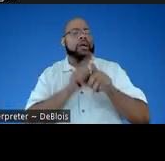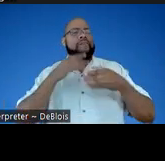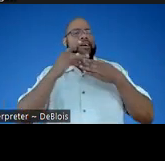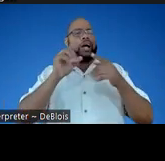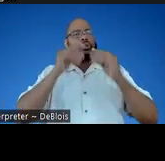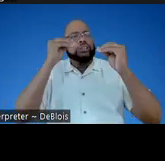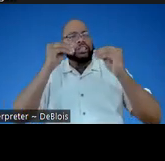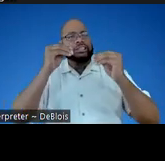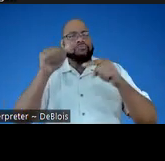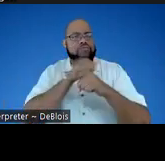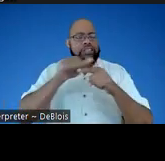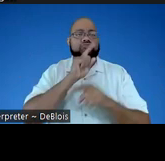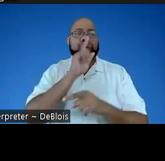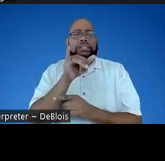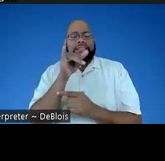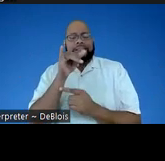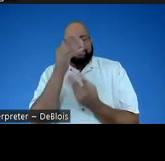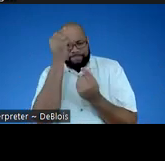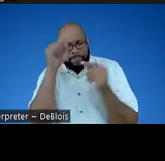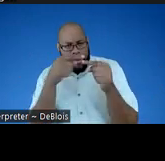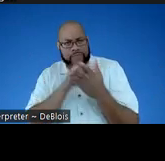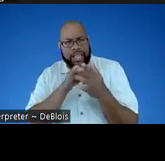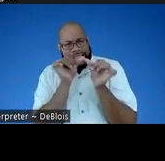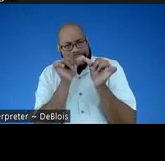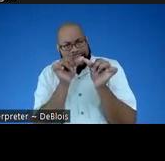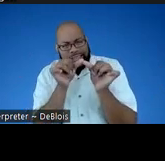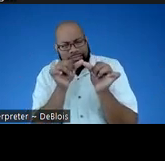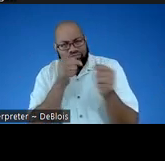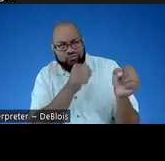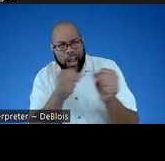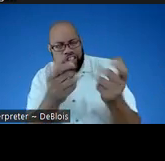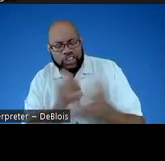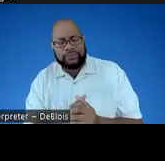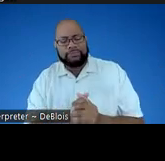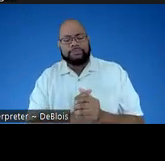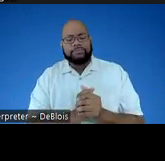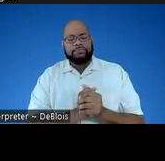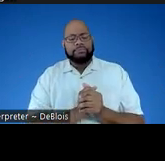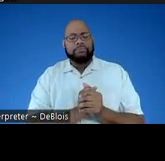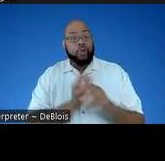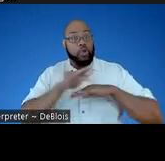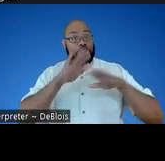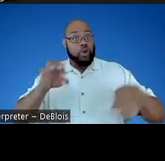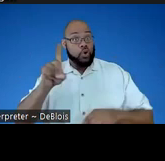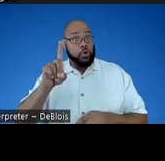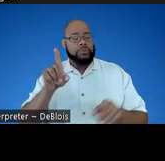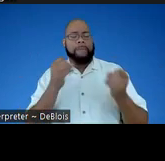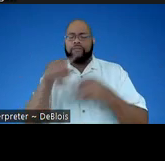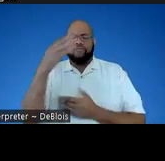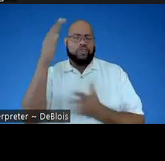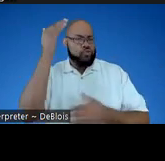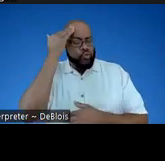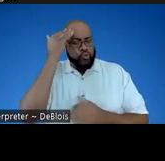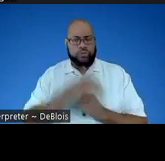sort of teaching practices, which really thinks about that continuum of strategies. Um, again, in early childhood, like many of you know,